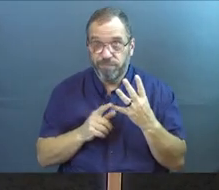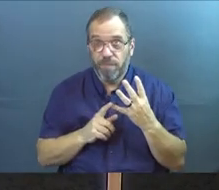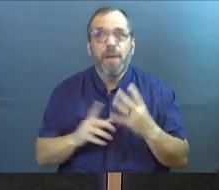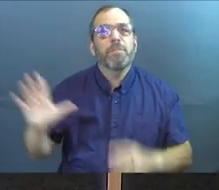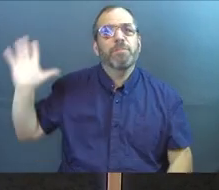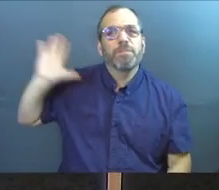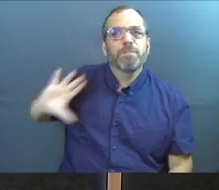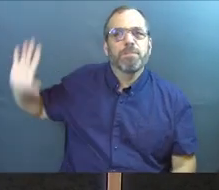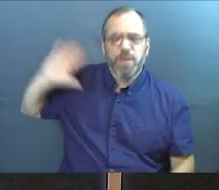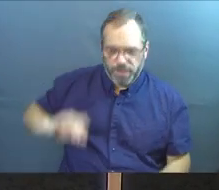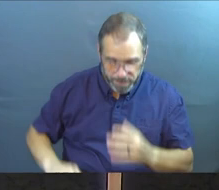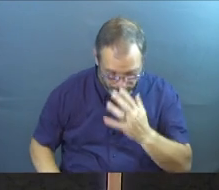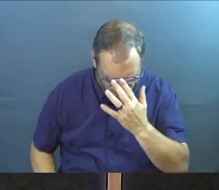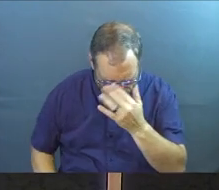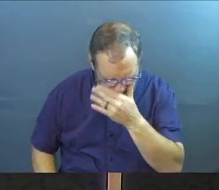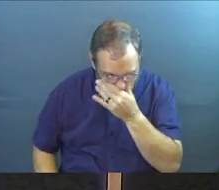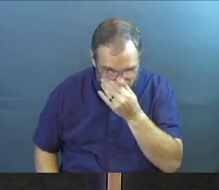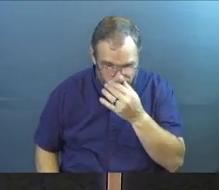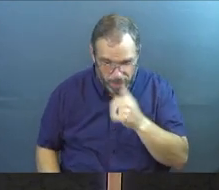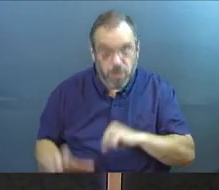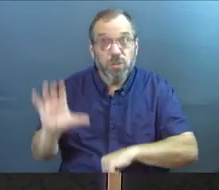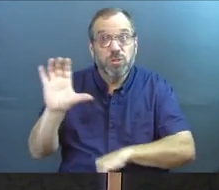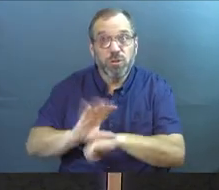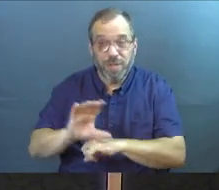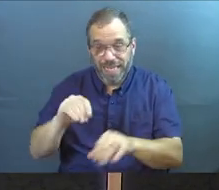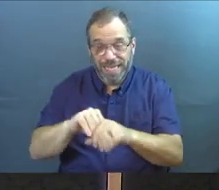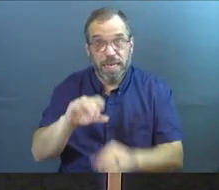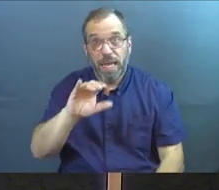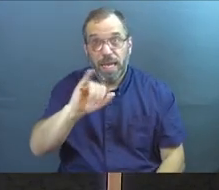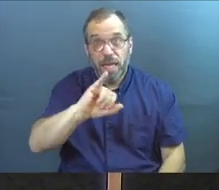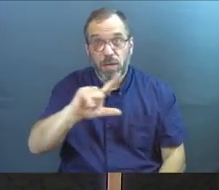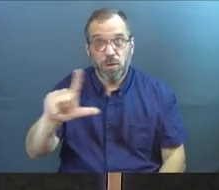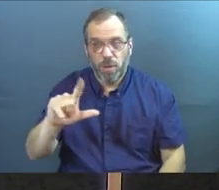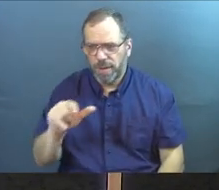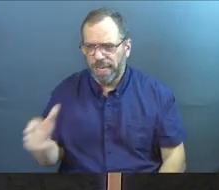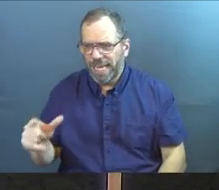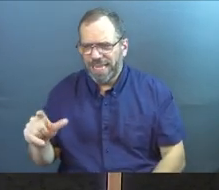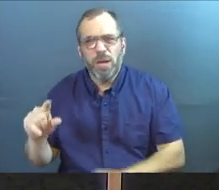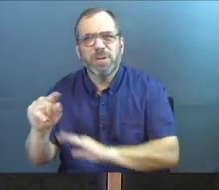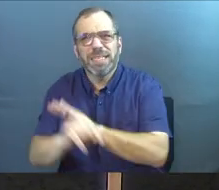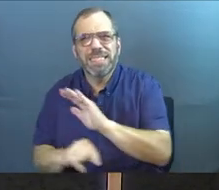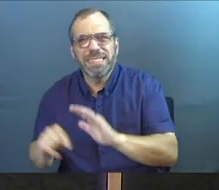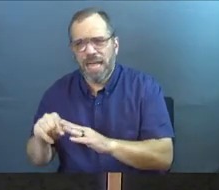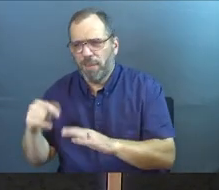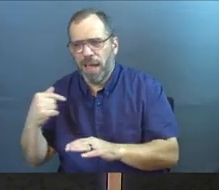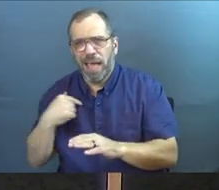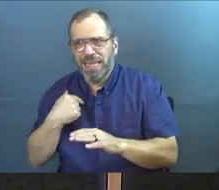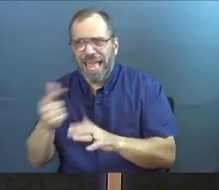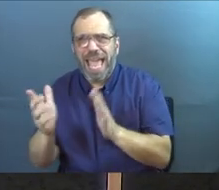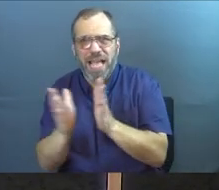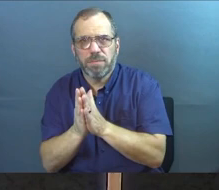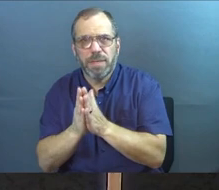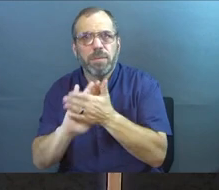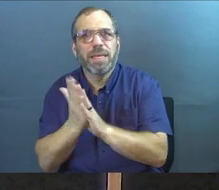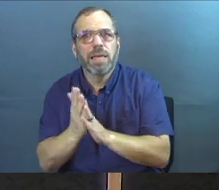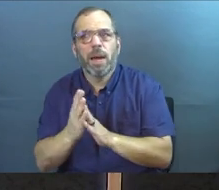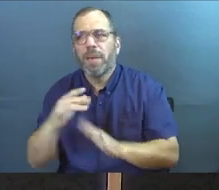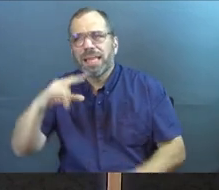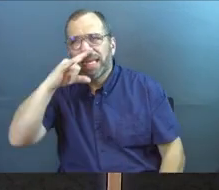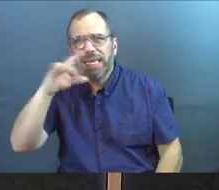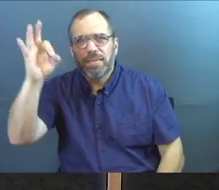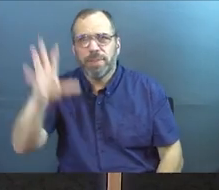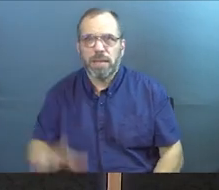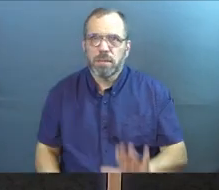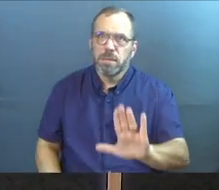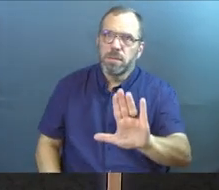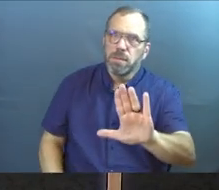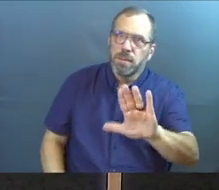Years ago, the church I was at in Illinois, there was a season where I was asked to be the kid's pastor, which is a